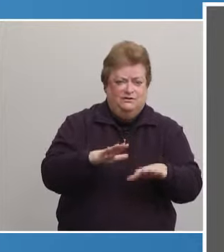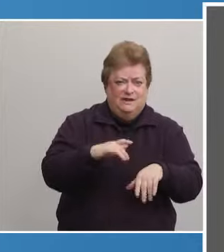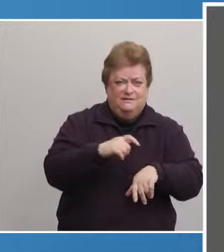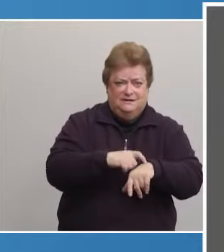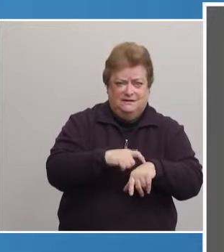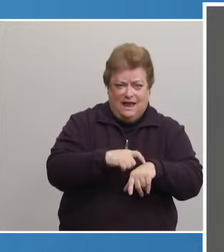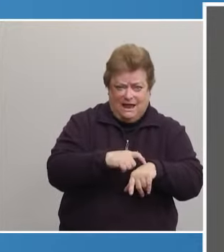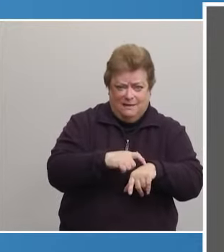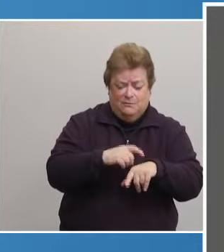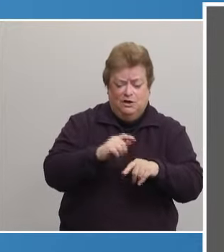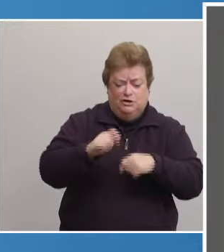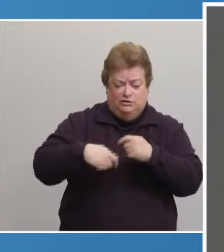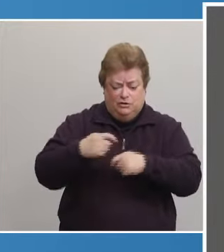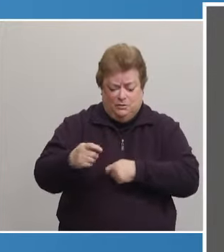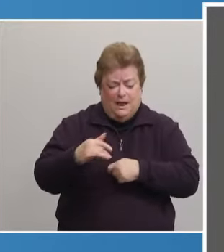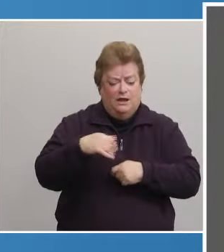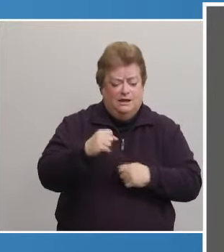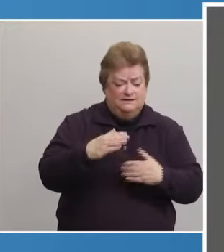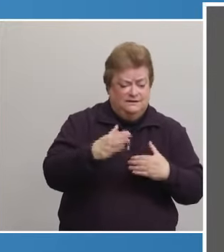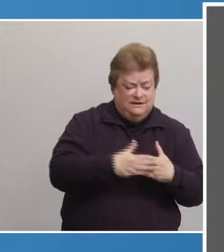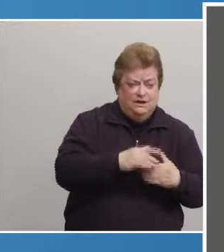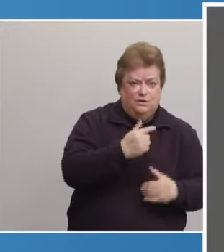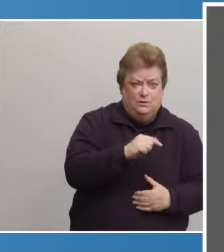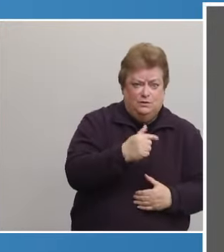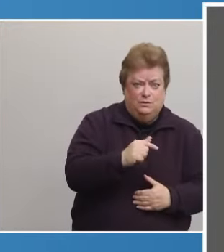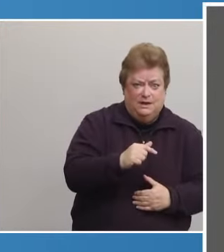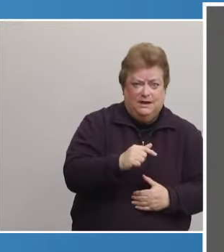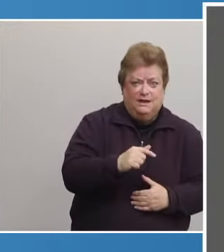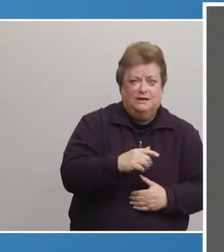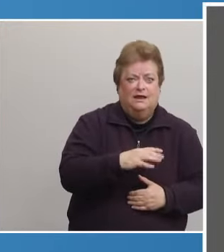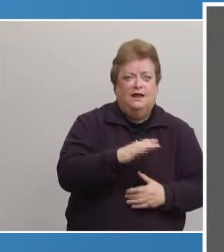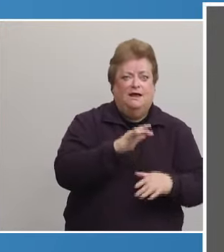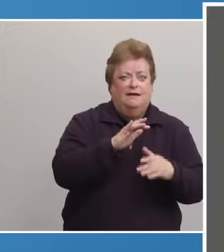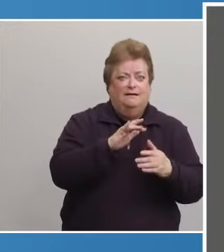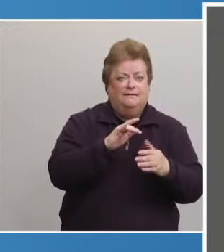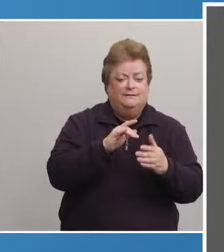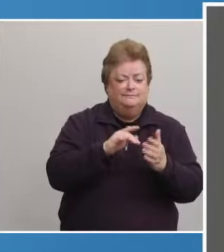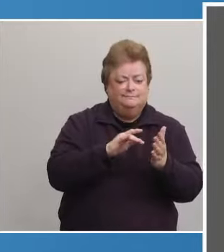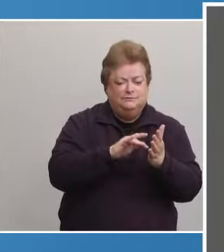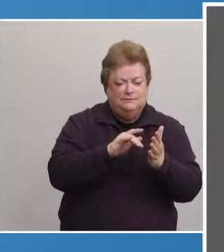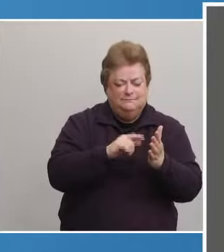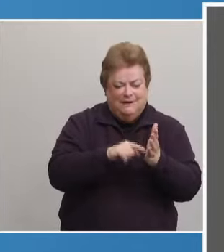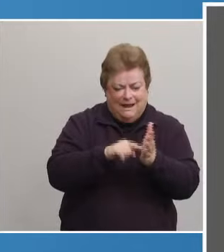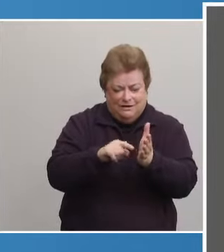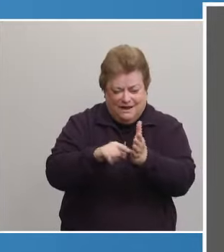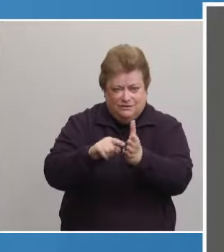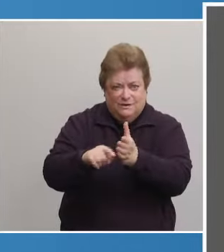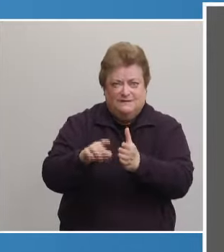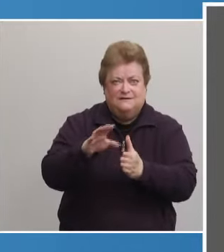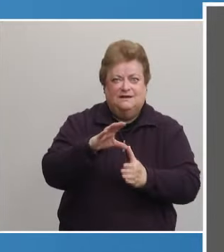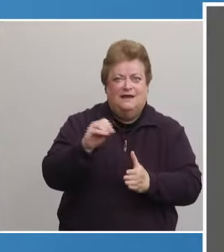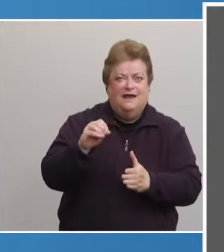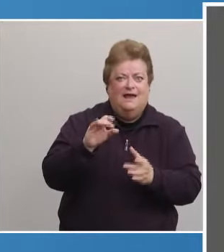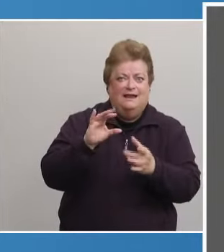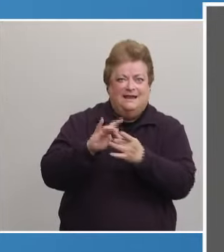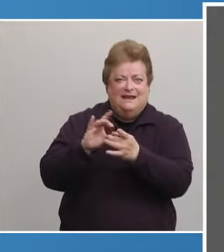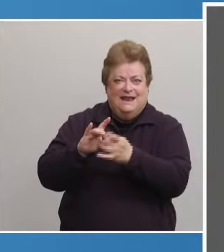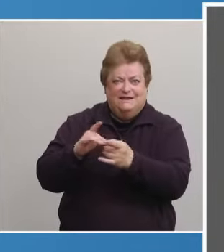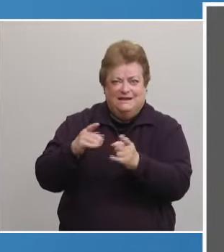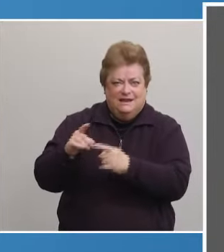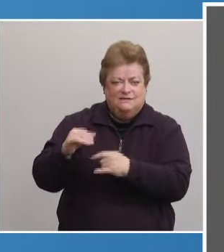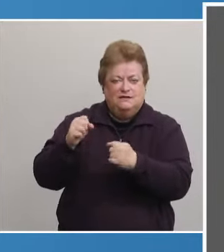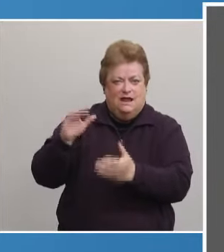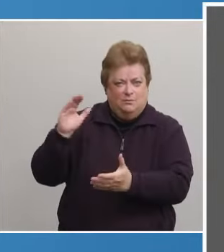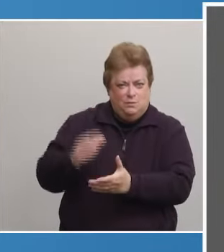near green. Contact tracing and connected cases have moved down into the yellow. New weekly cases and